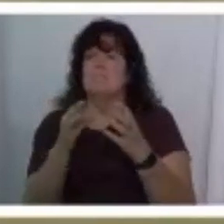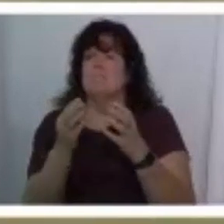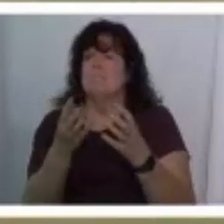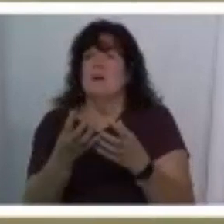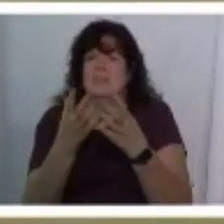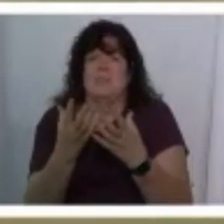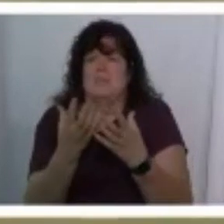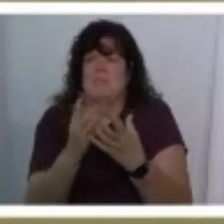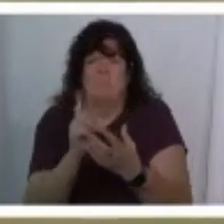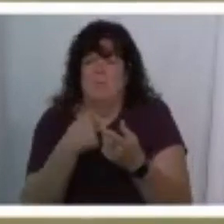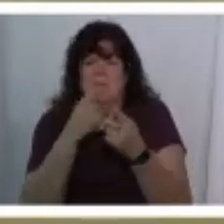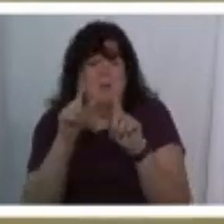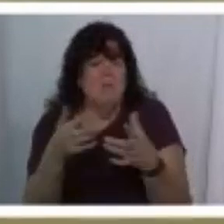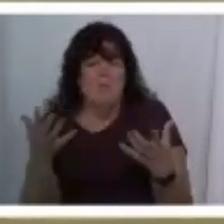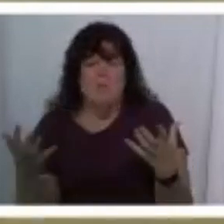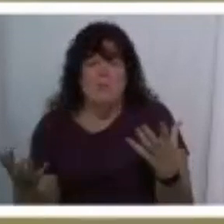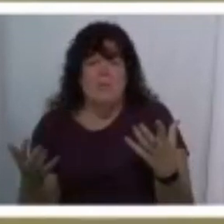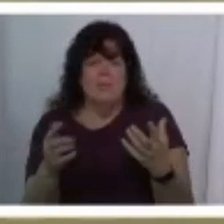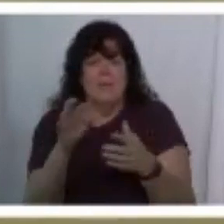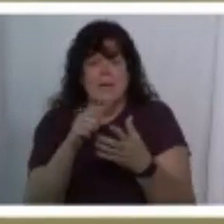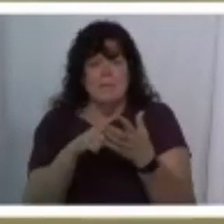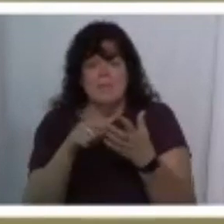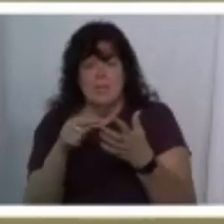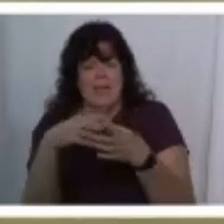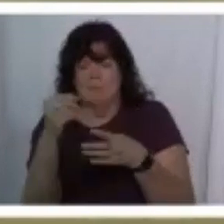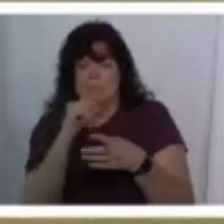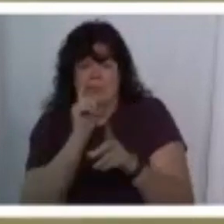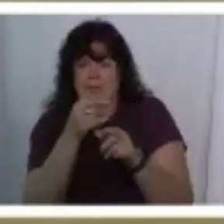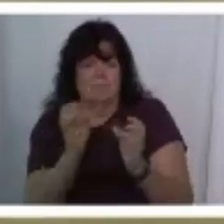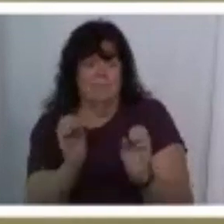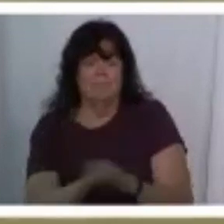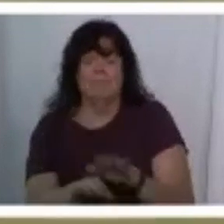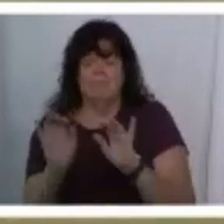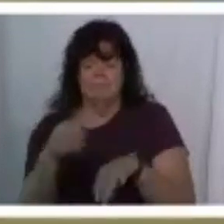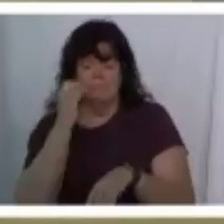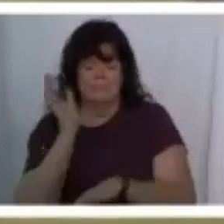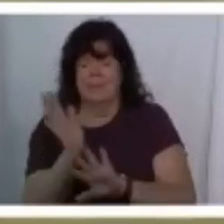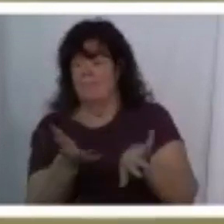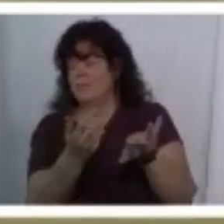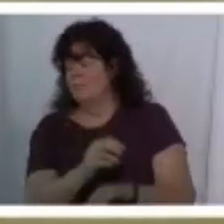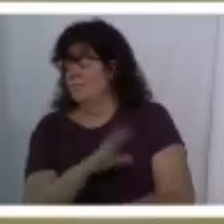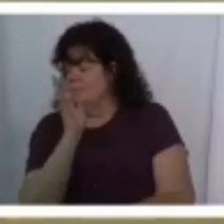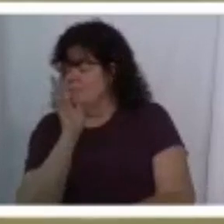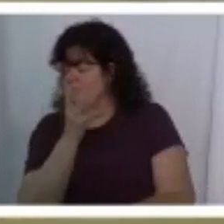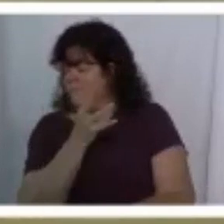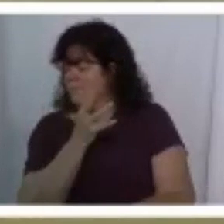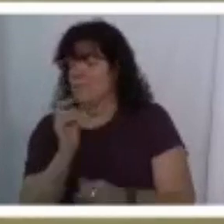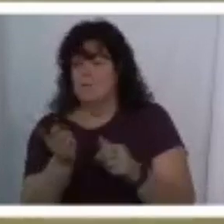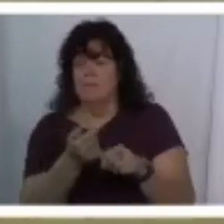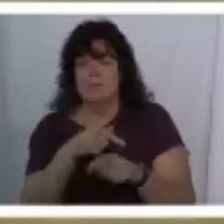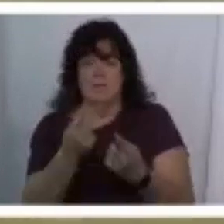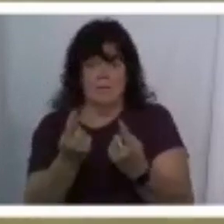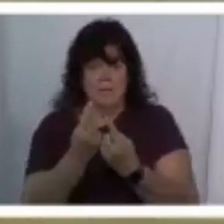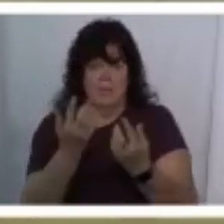and uh so i thought i'm just gonna check i'm just gonna check it out and so i did and i loved it and then the first day that i came i came